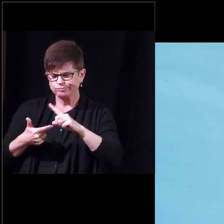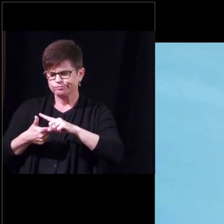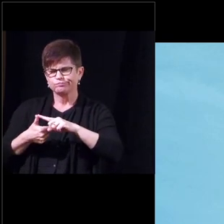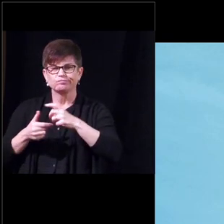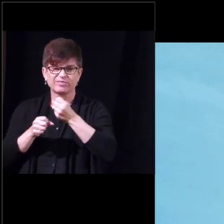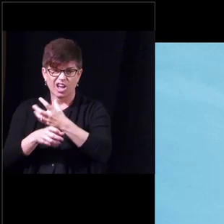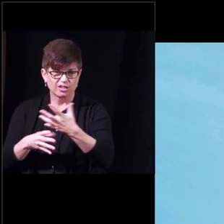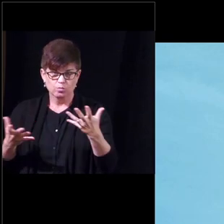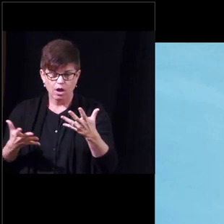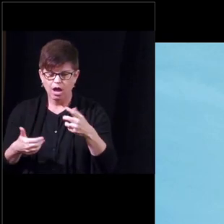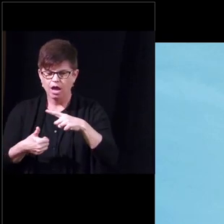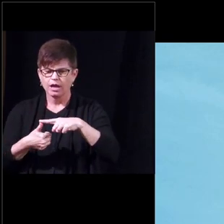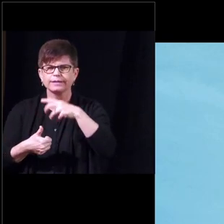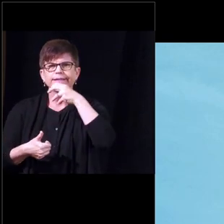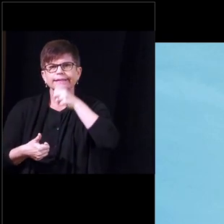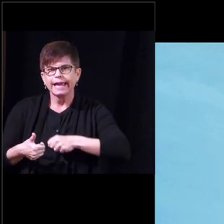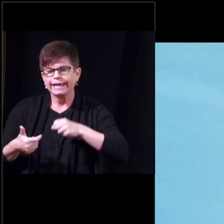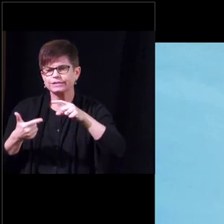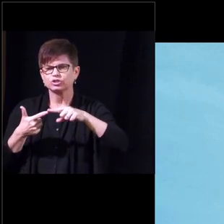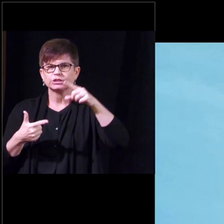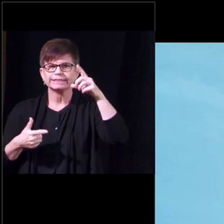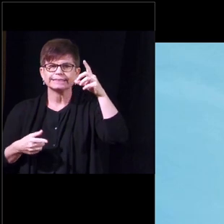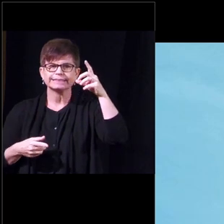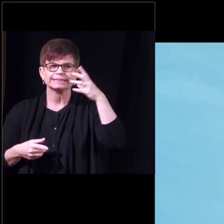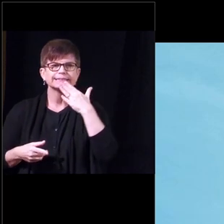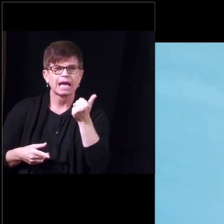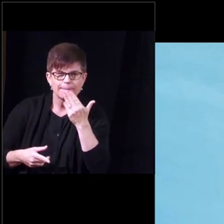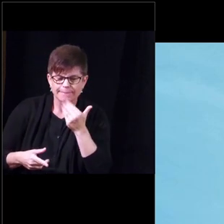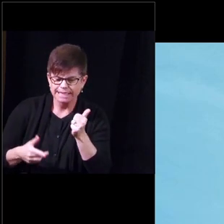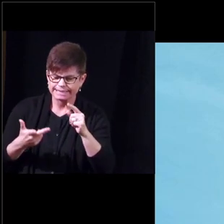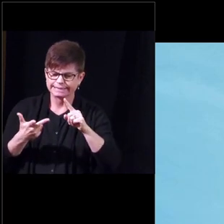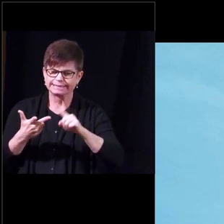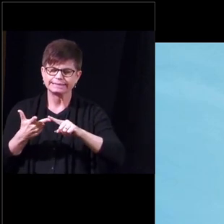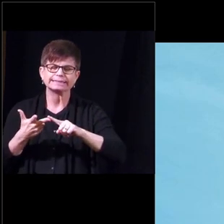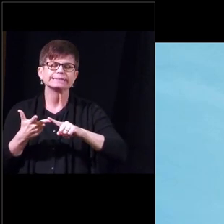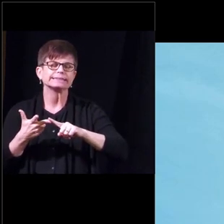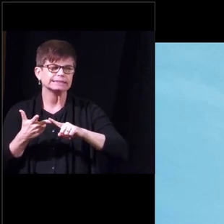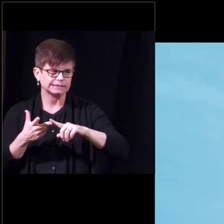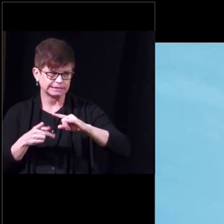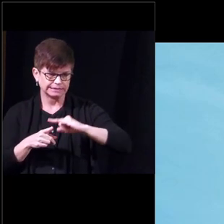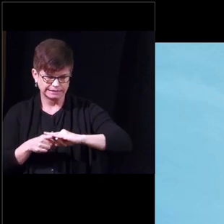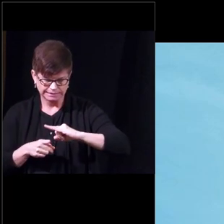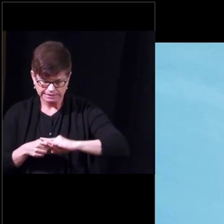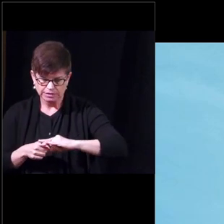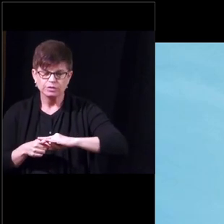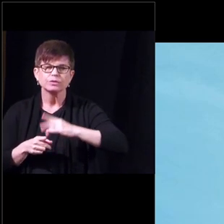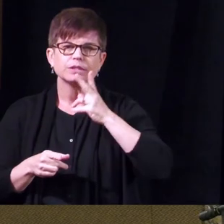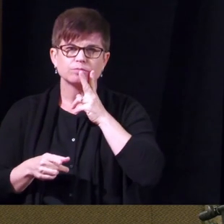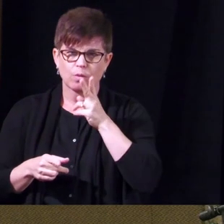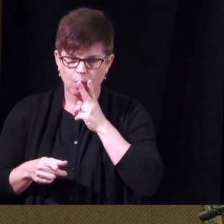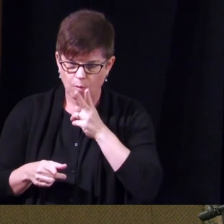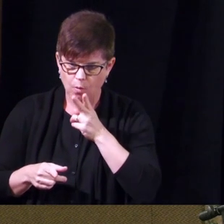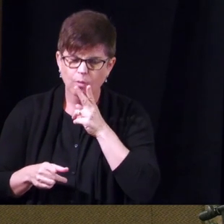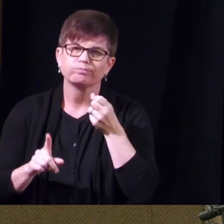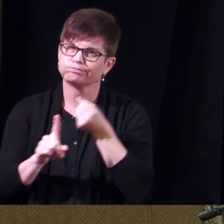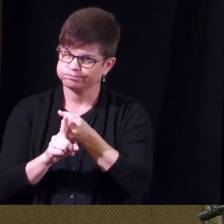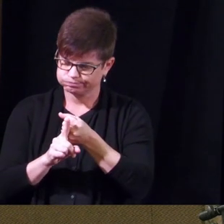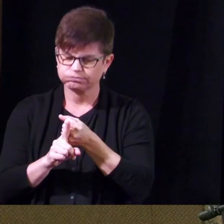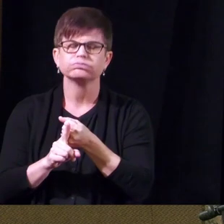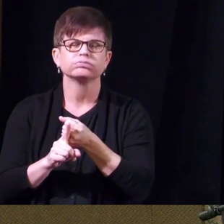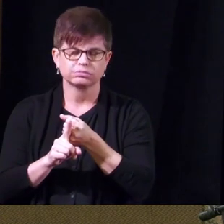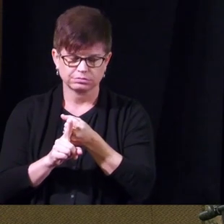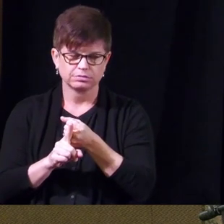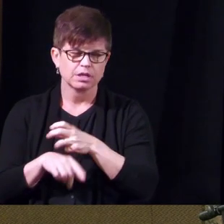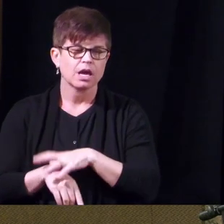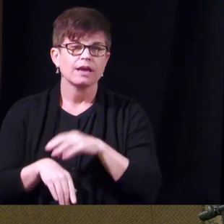other neurological causes hypertension cigarette smoking has a major impact because it affects the blood vessels